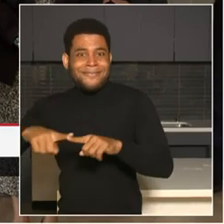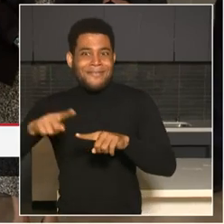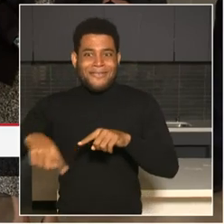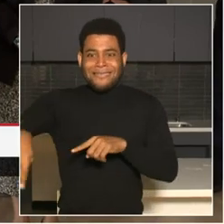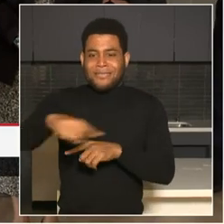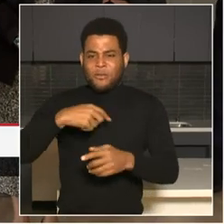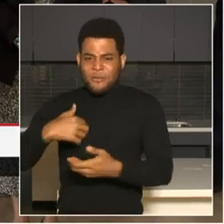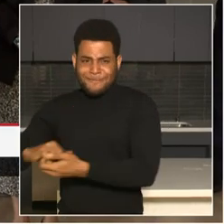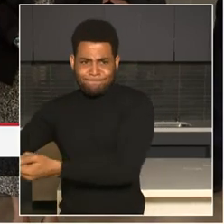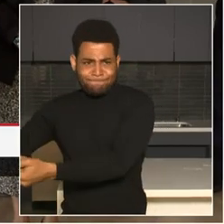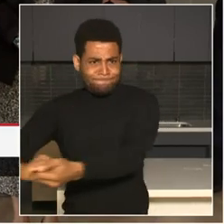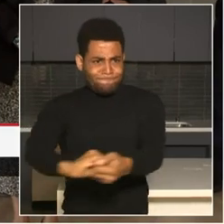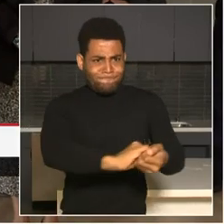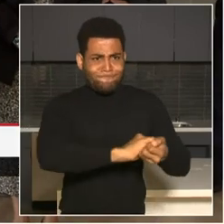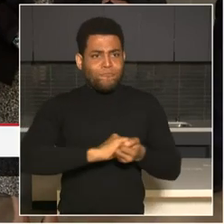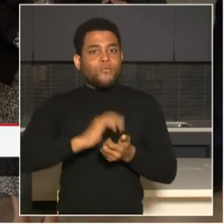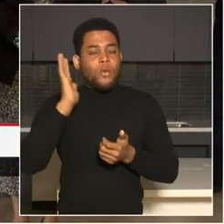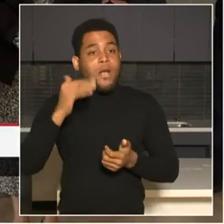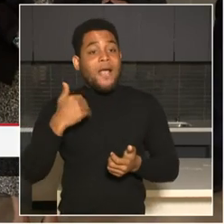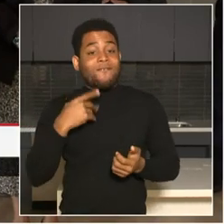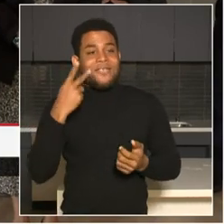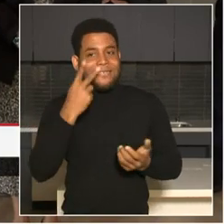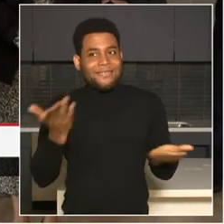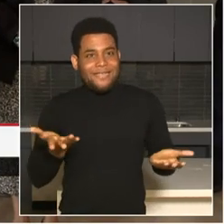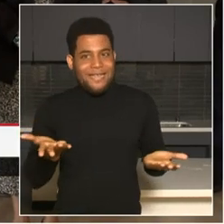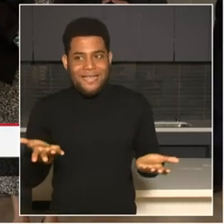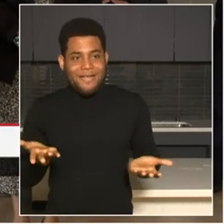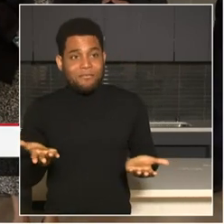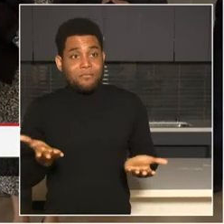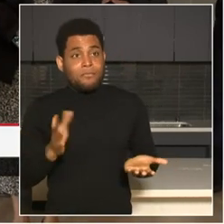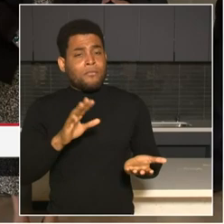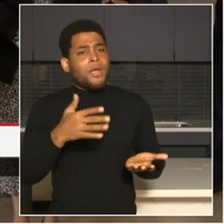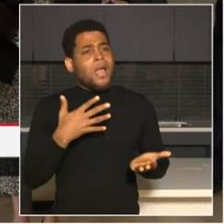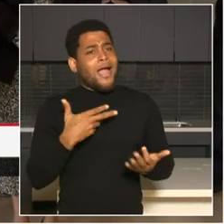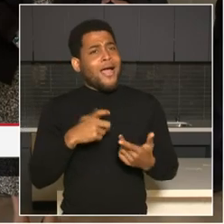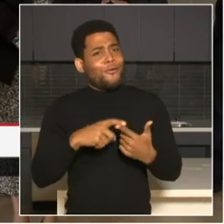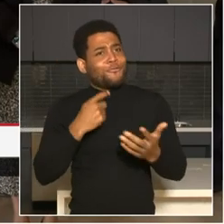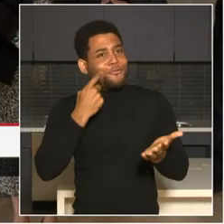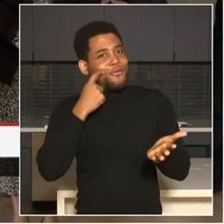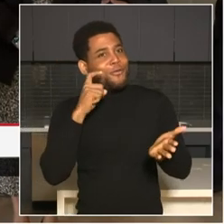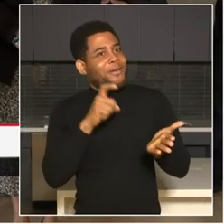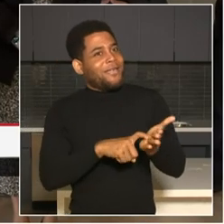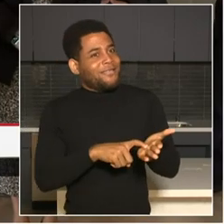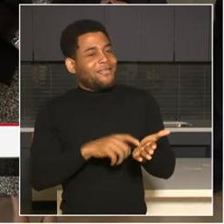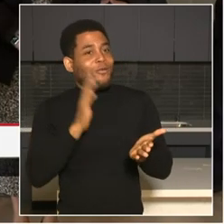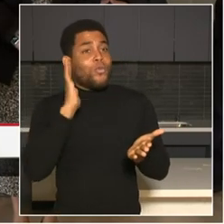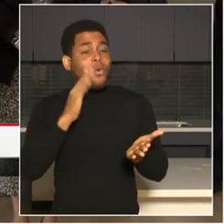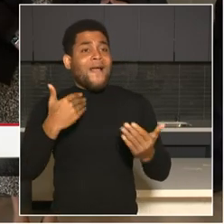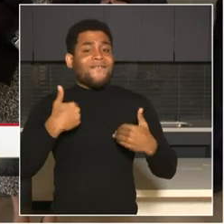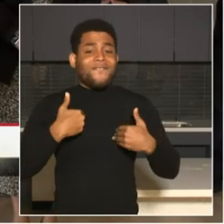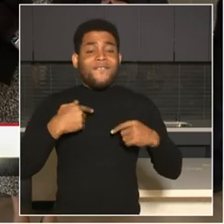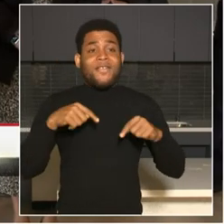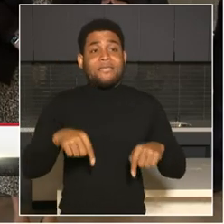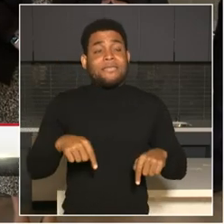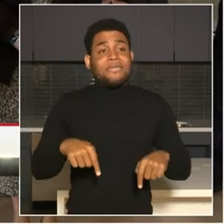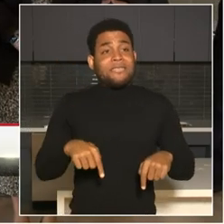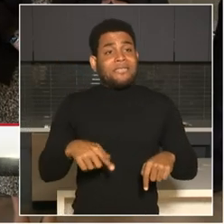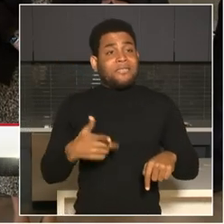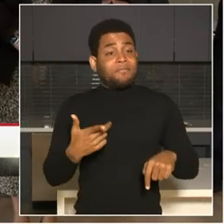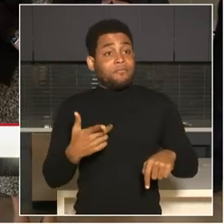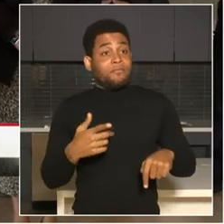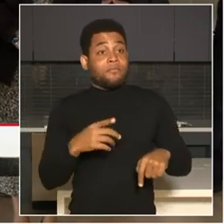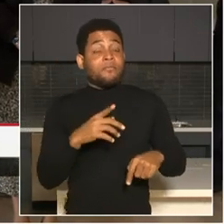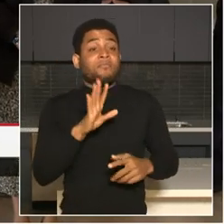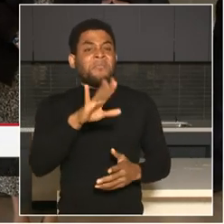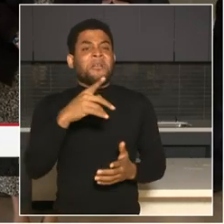So I want to acknowledge that we will be joined in this space, and some representatives are here this morning